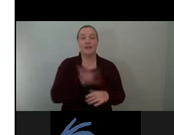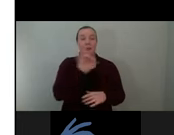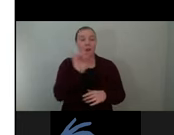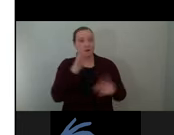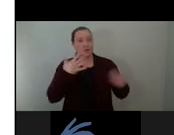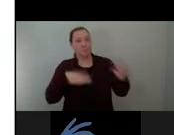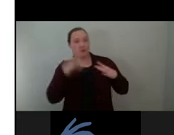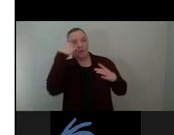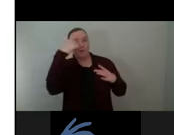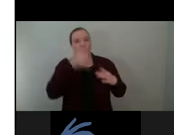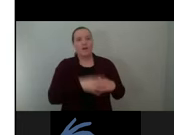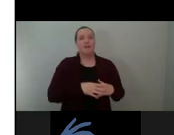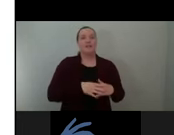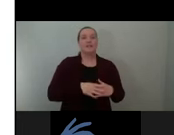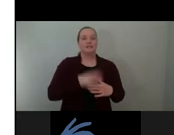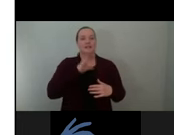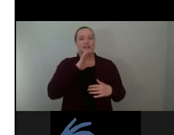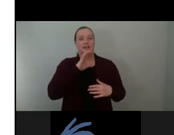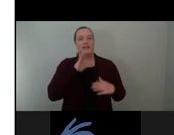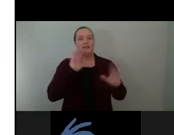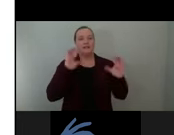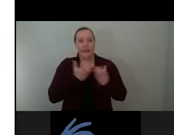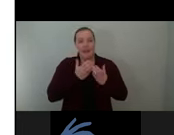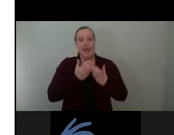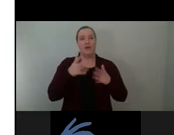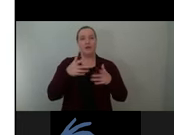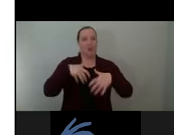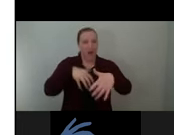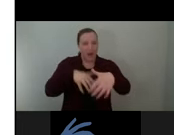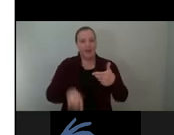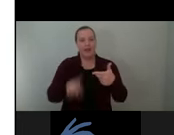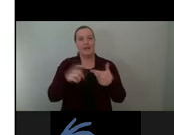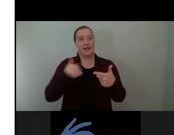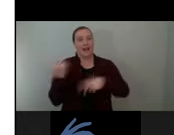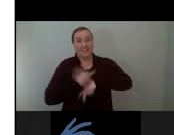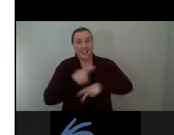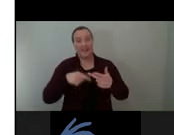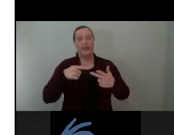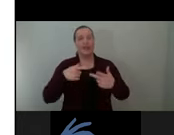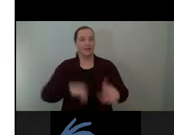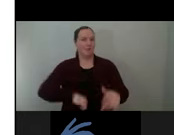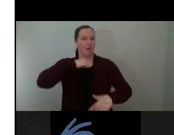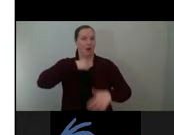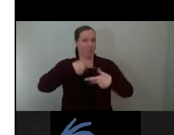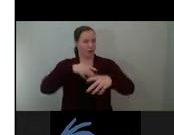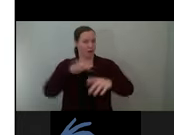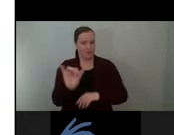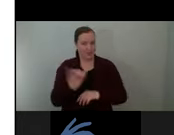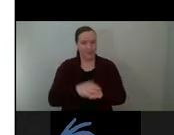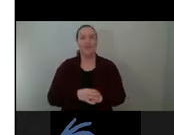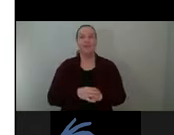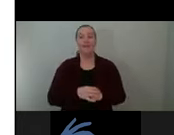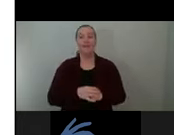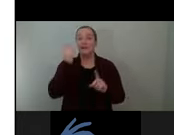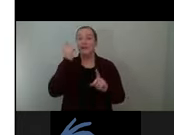Day, and Pride. The Bent buddies are a wondrous sight to behold, but unlike the genies we hear about in